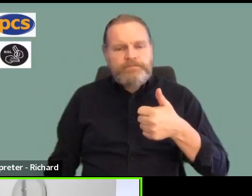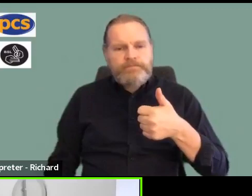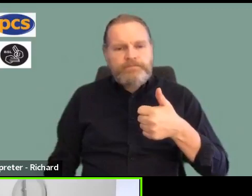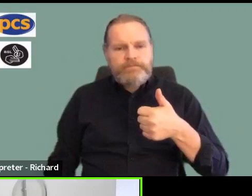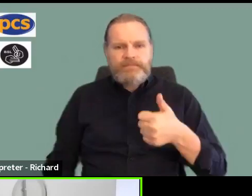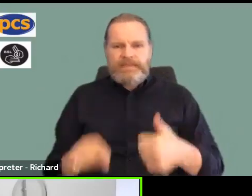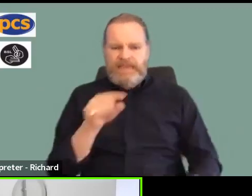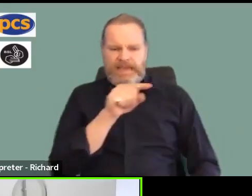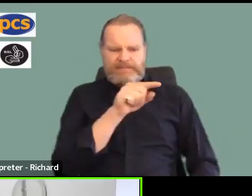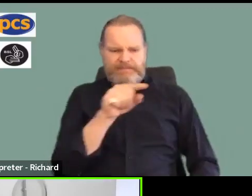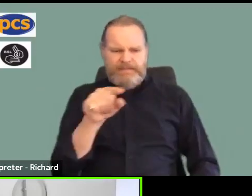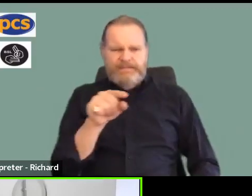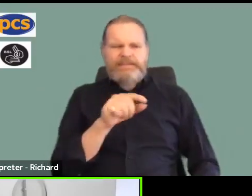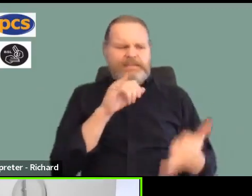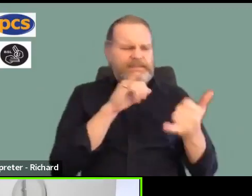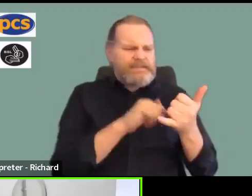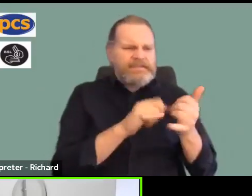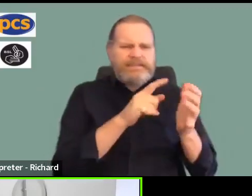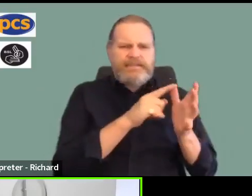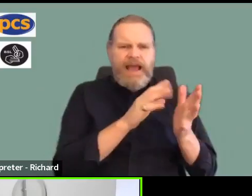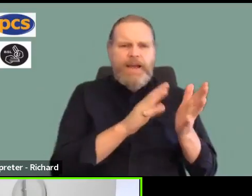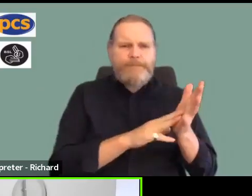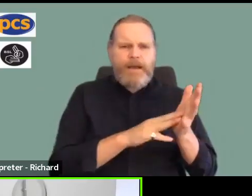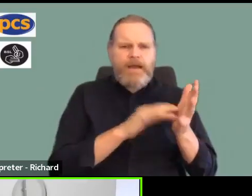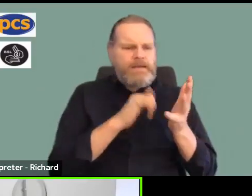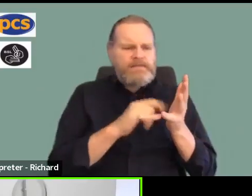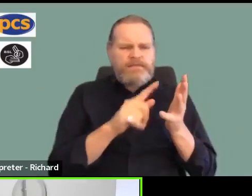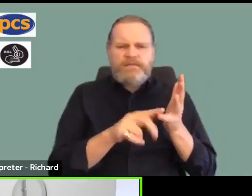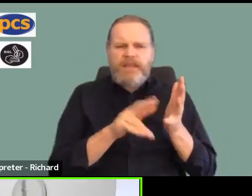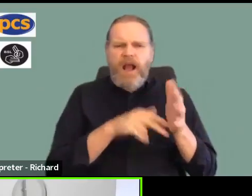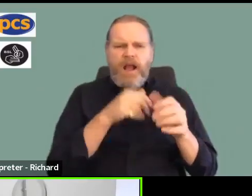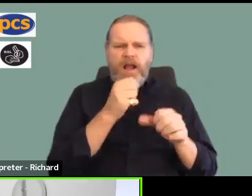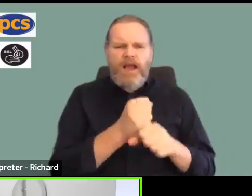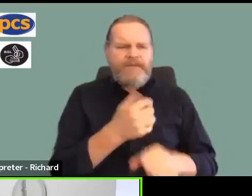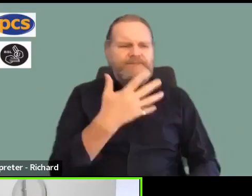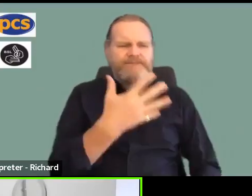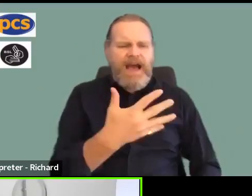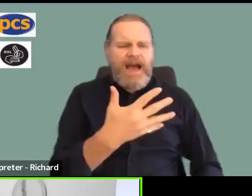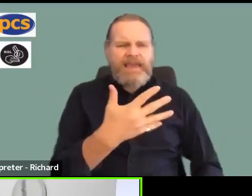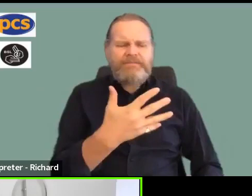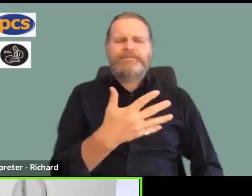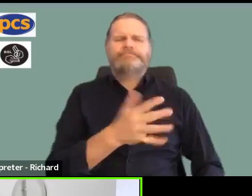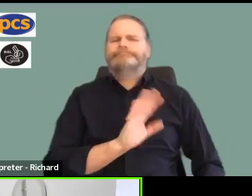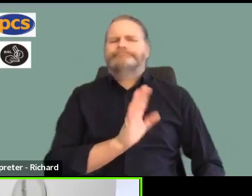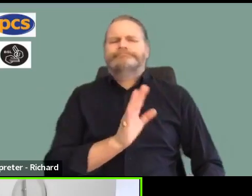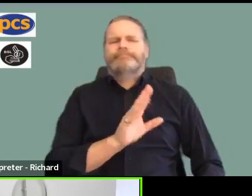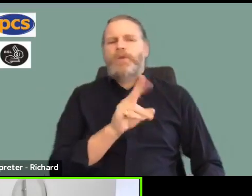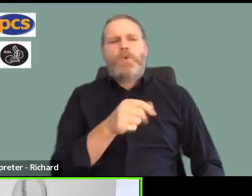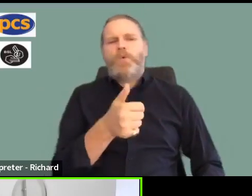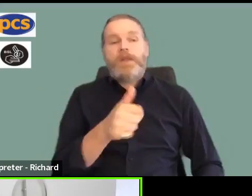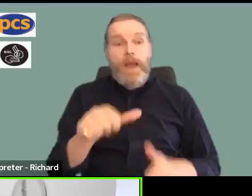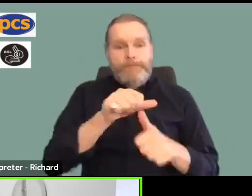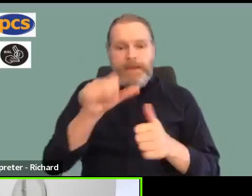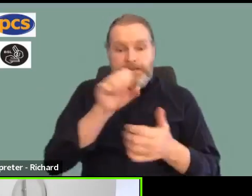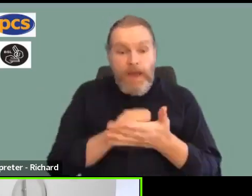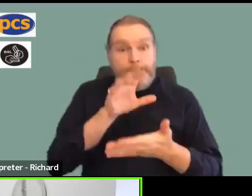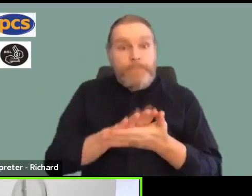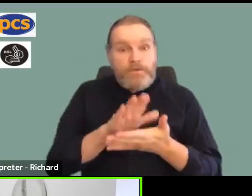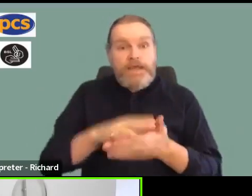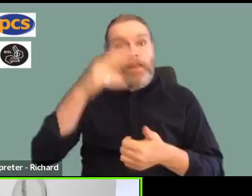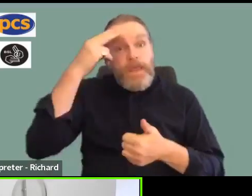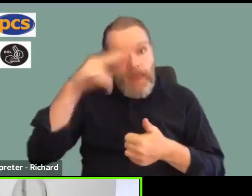Samsung 5, it would be much more helpful if we had your name and the department that you work in, just so we've got some idea